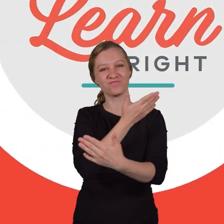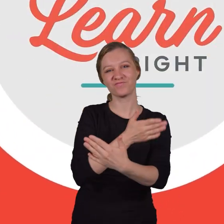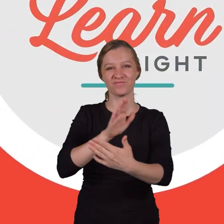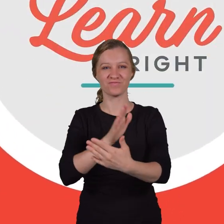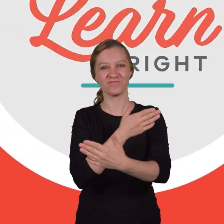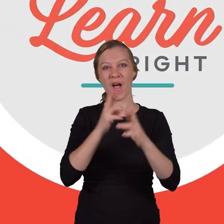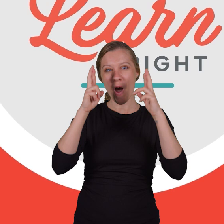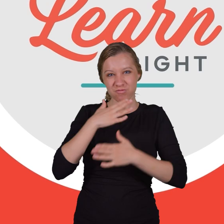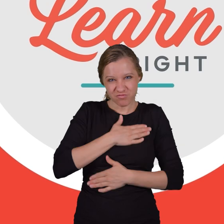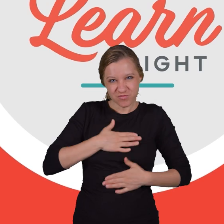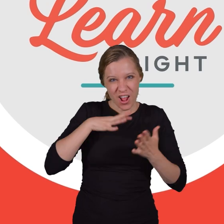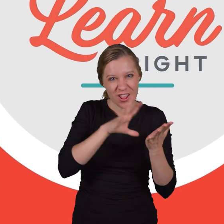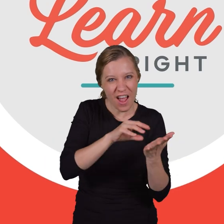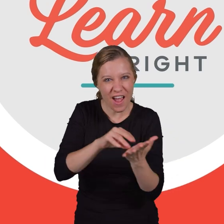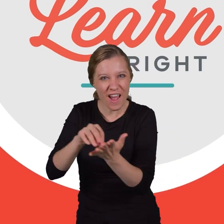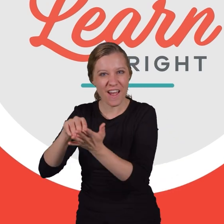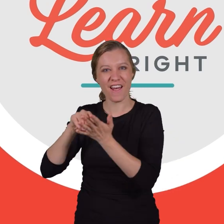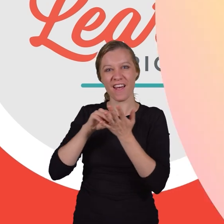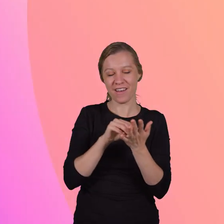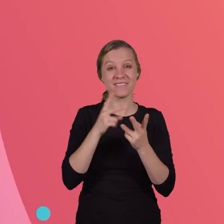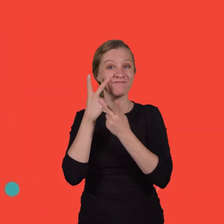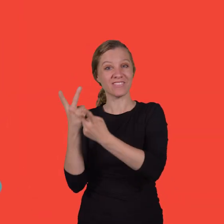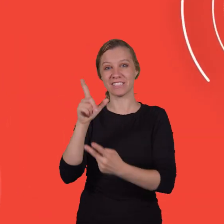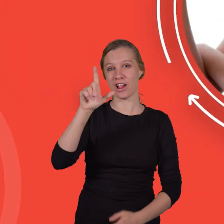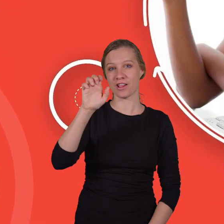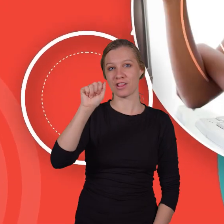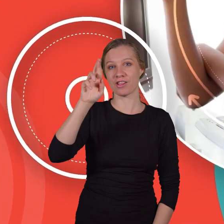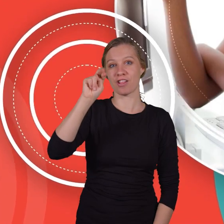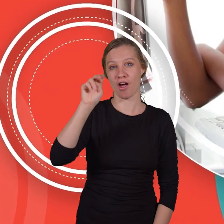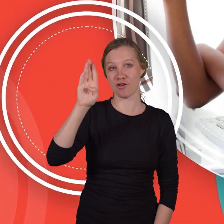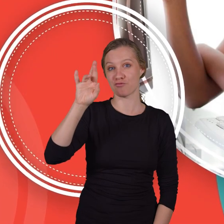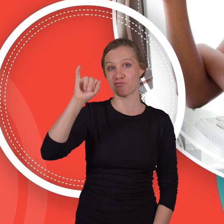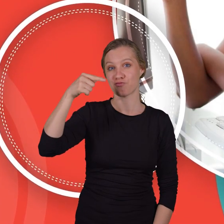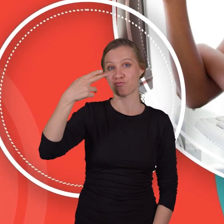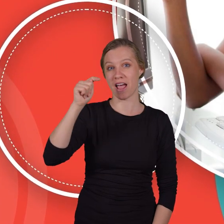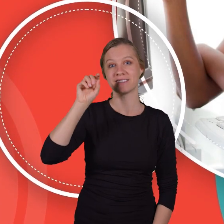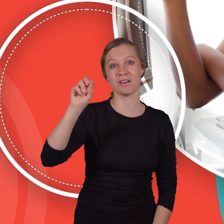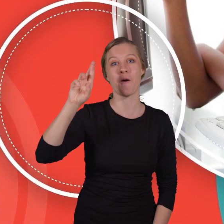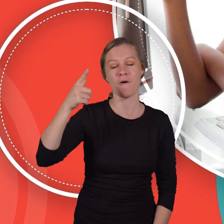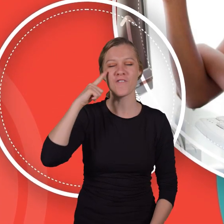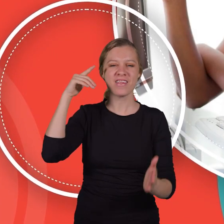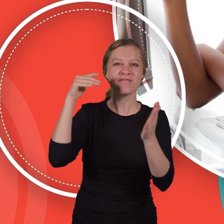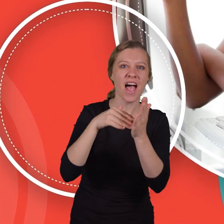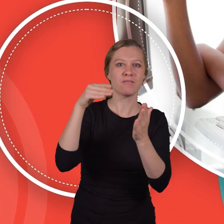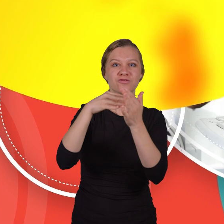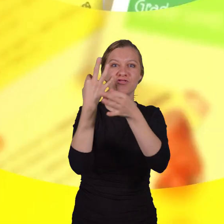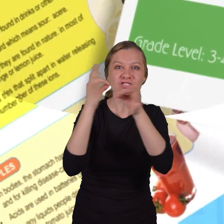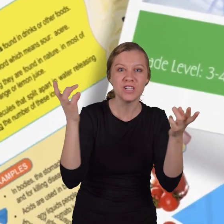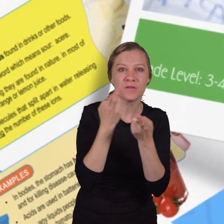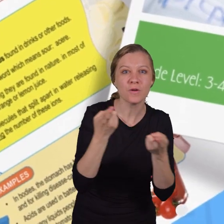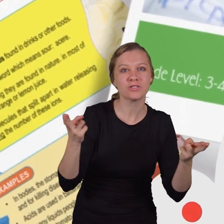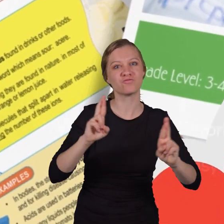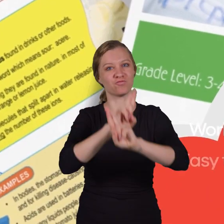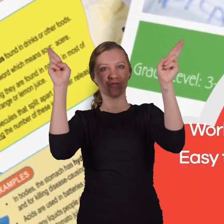Hope you had fun learning with us! Visit us at LearnBrite.org for thousands of free resources